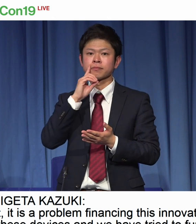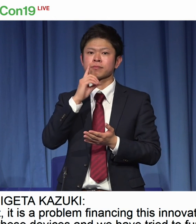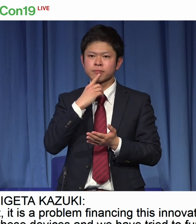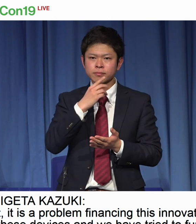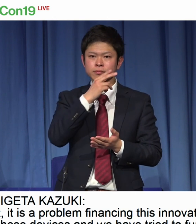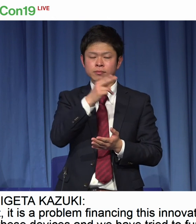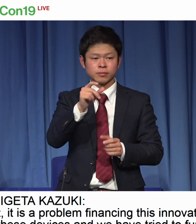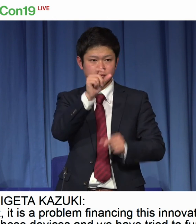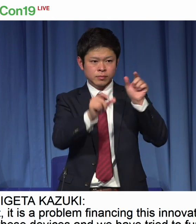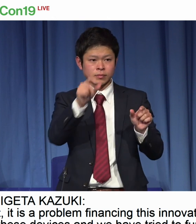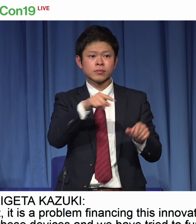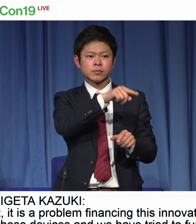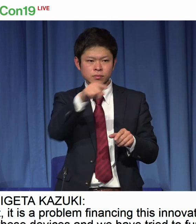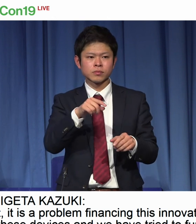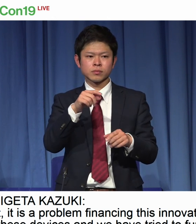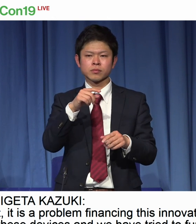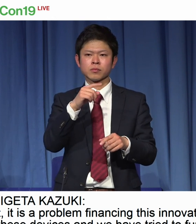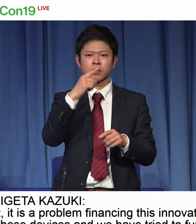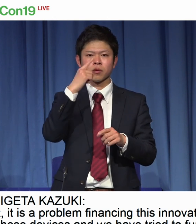funded by the government.